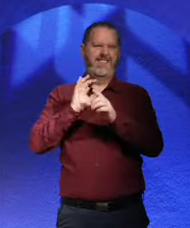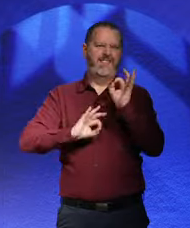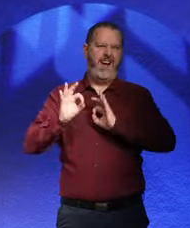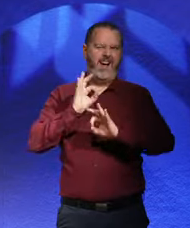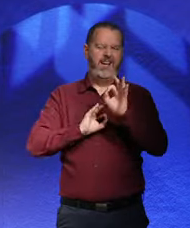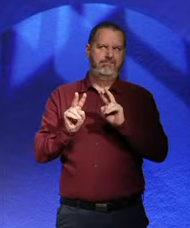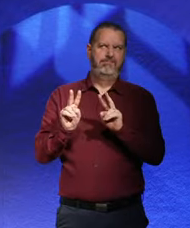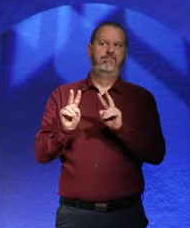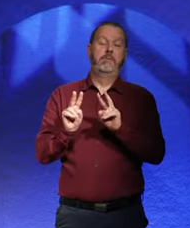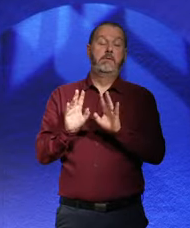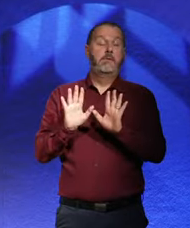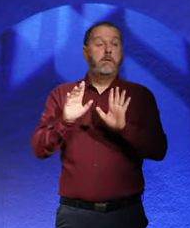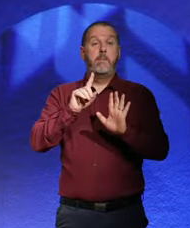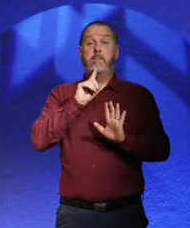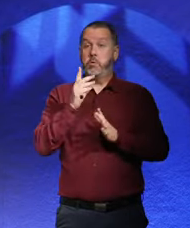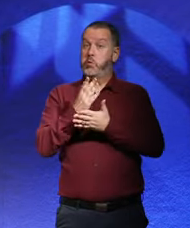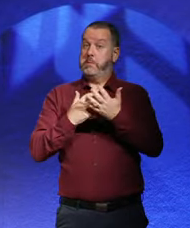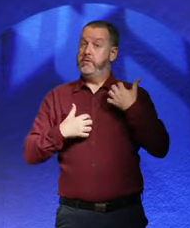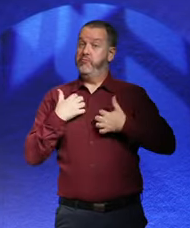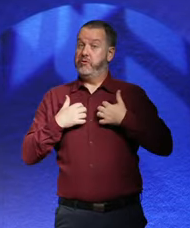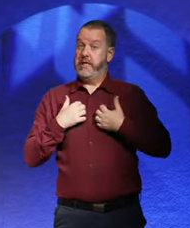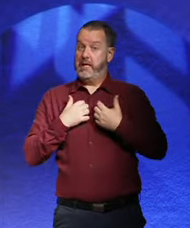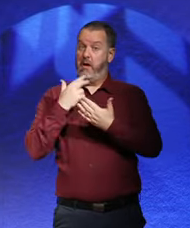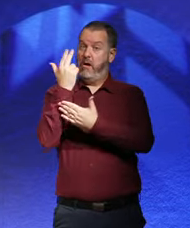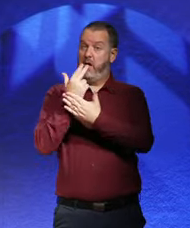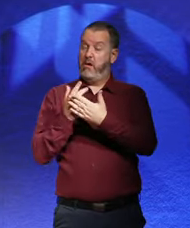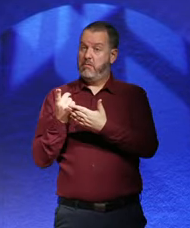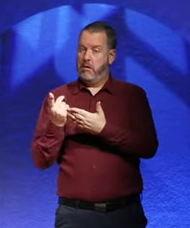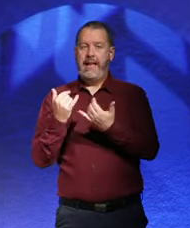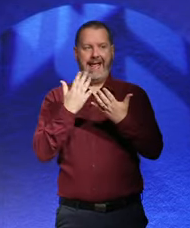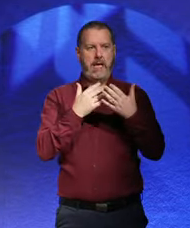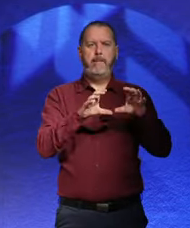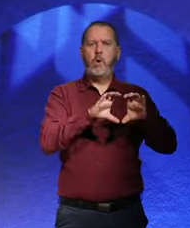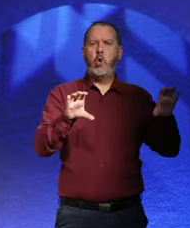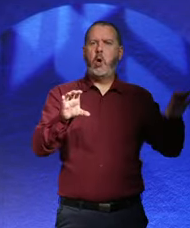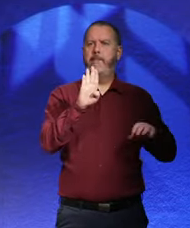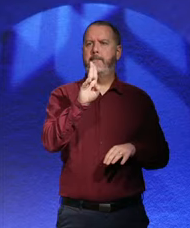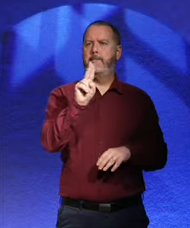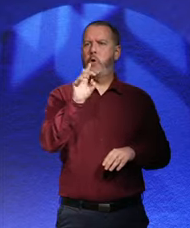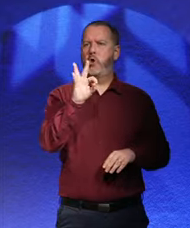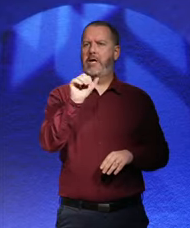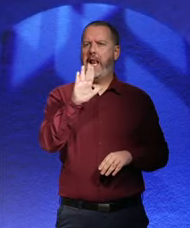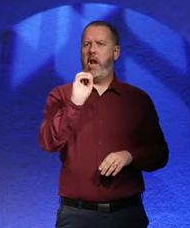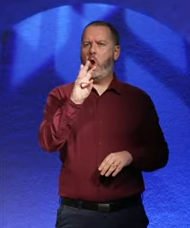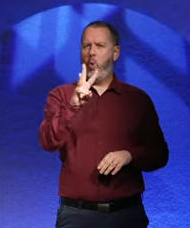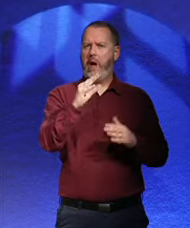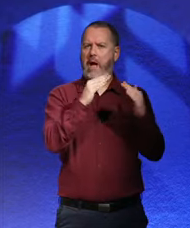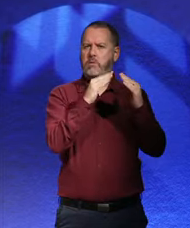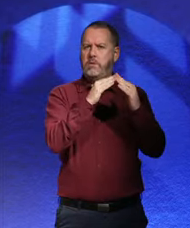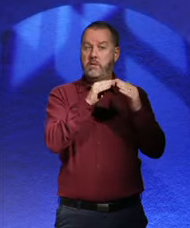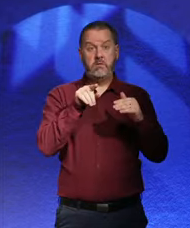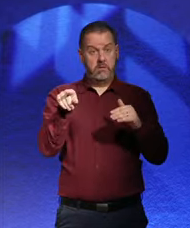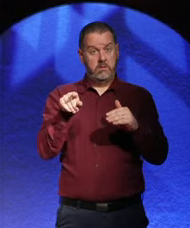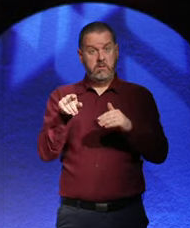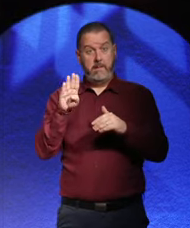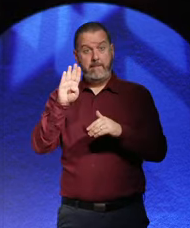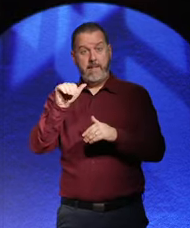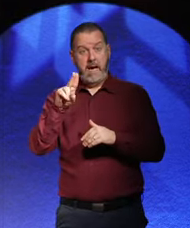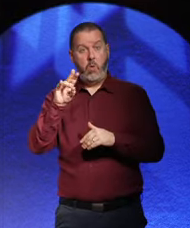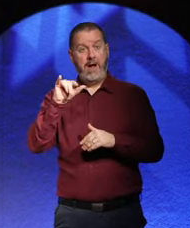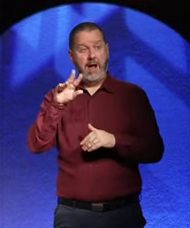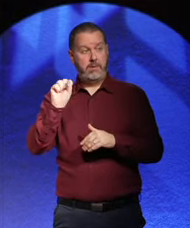interesting... They popularized bungalows. Not many people know that, but they did popularize